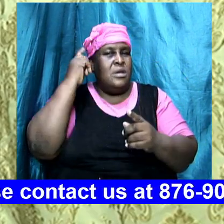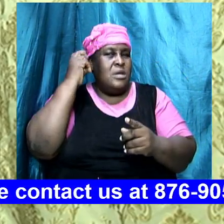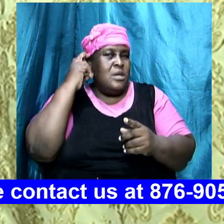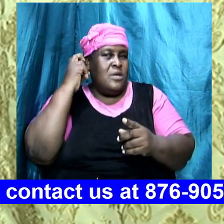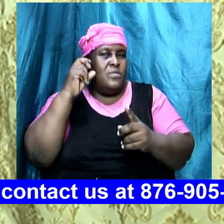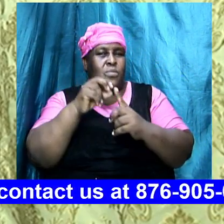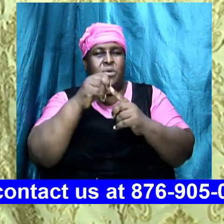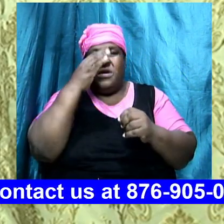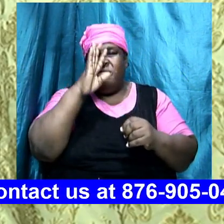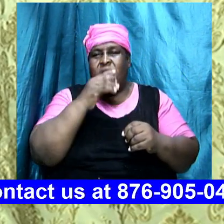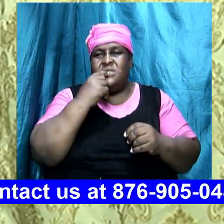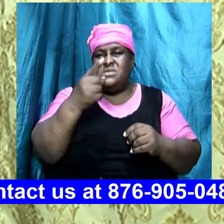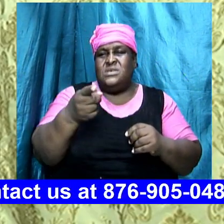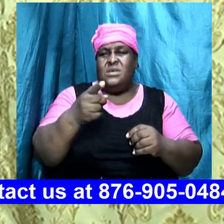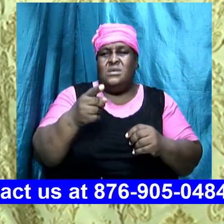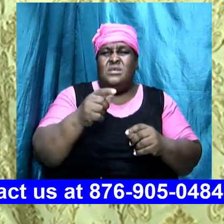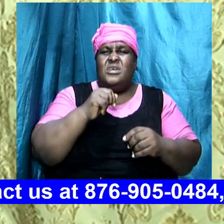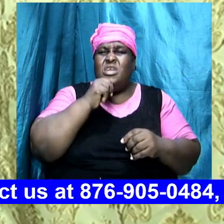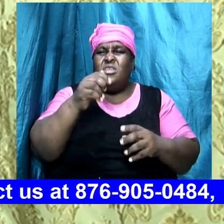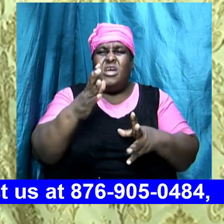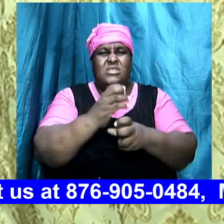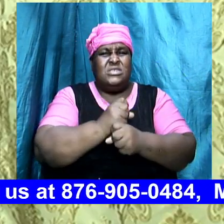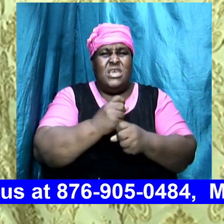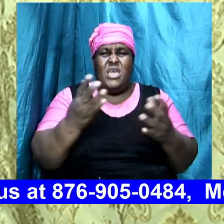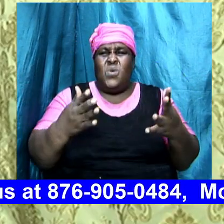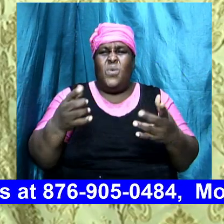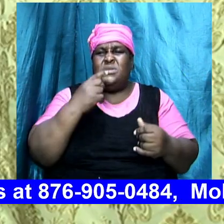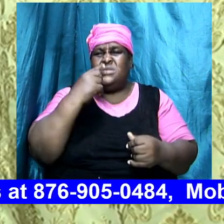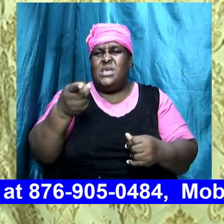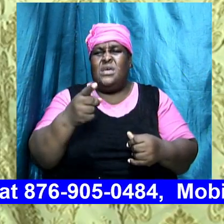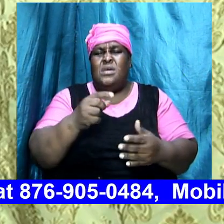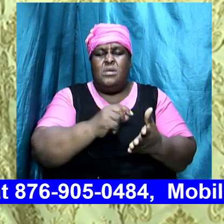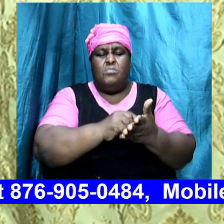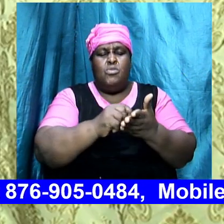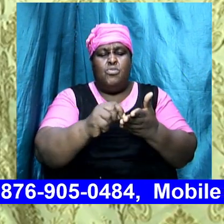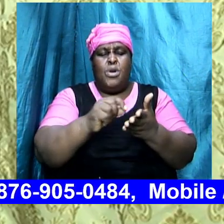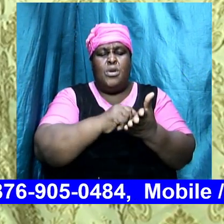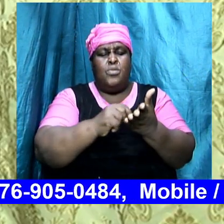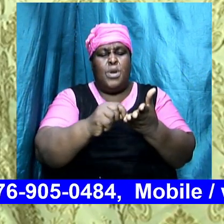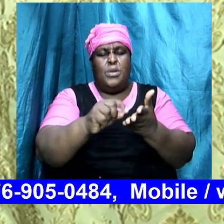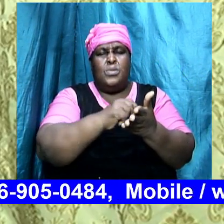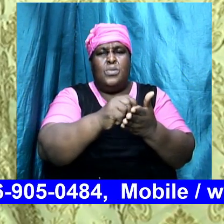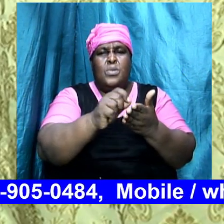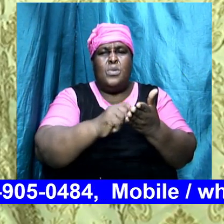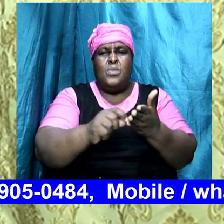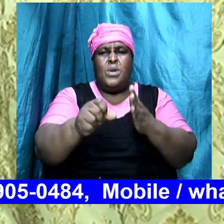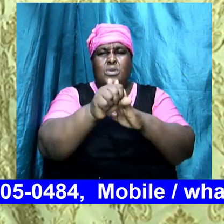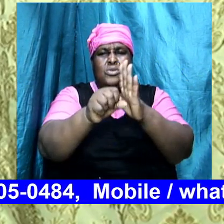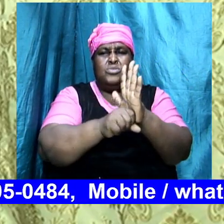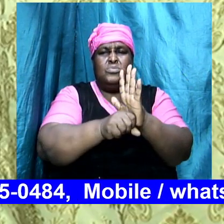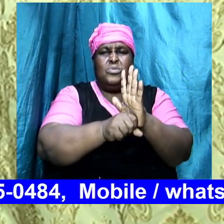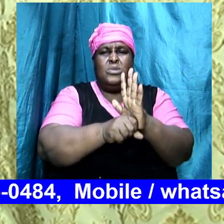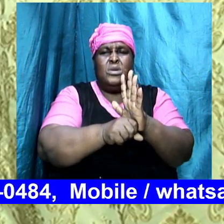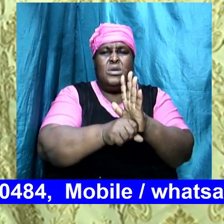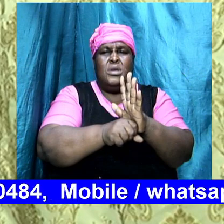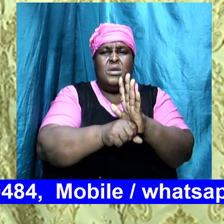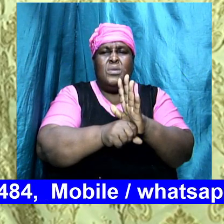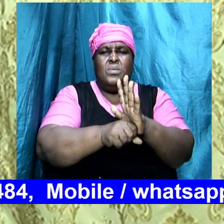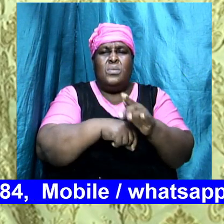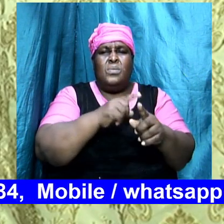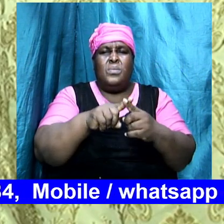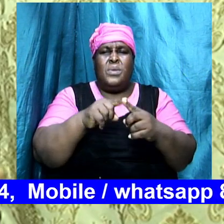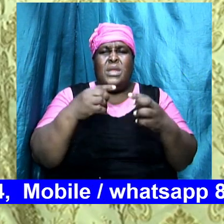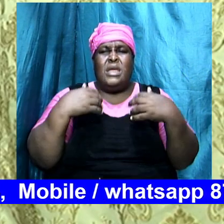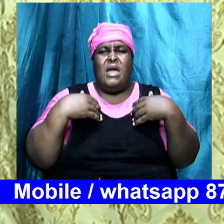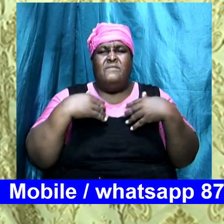to take what it is that we are saying but but also to write down the scriptures and in your spirit time go through them and look and see if what